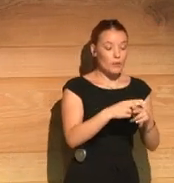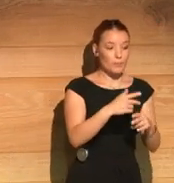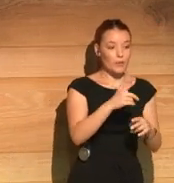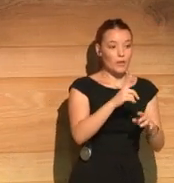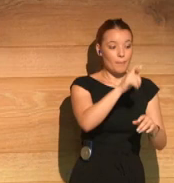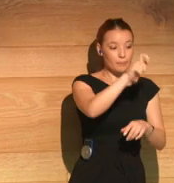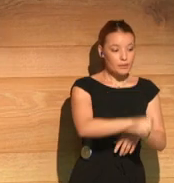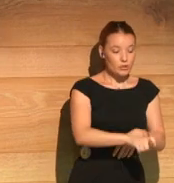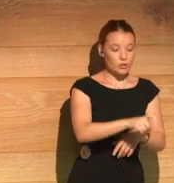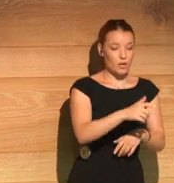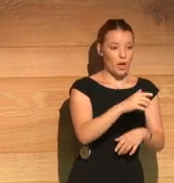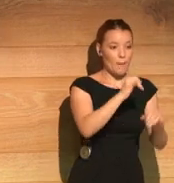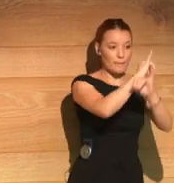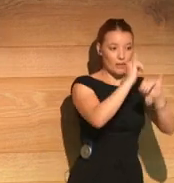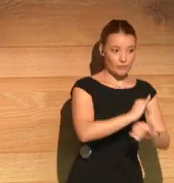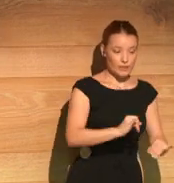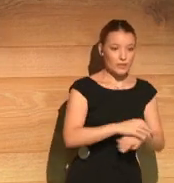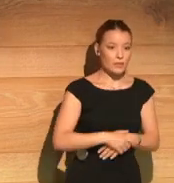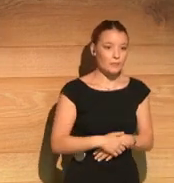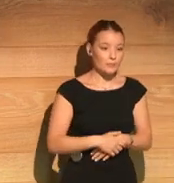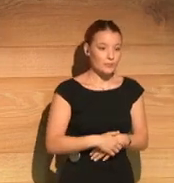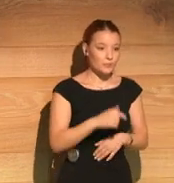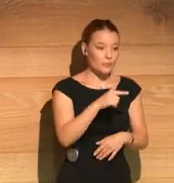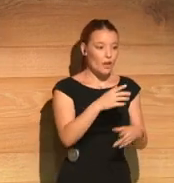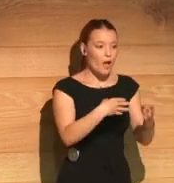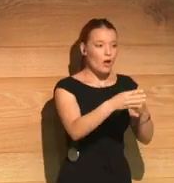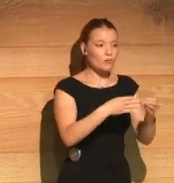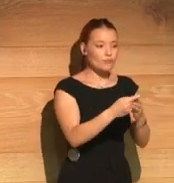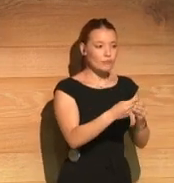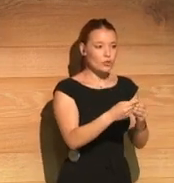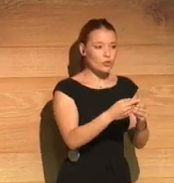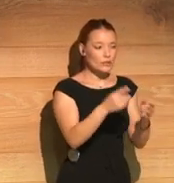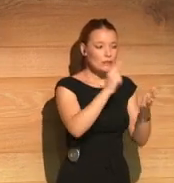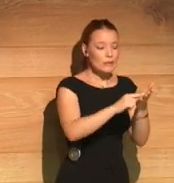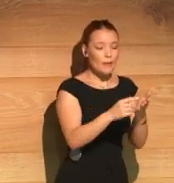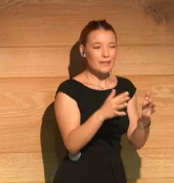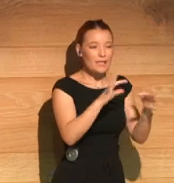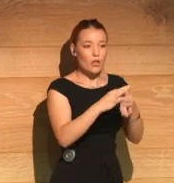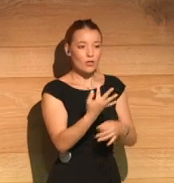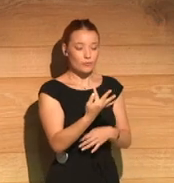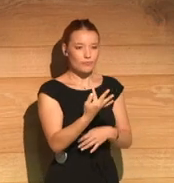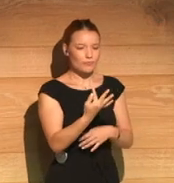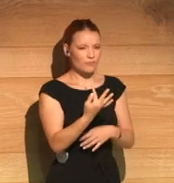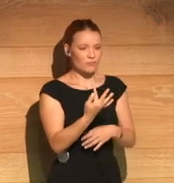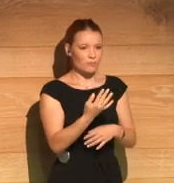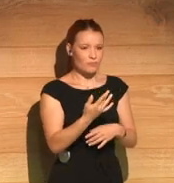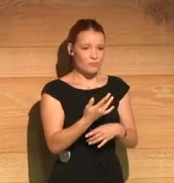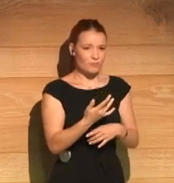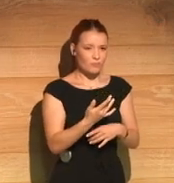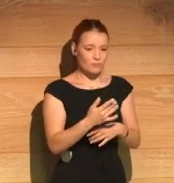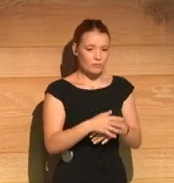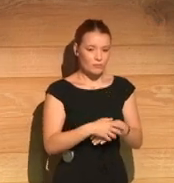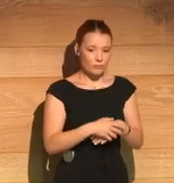a book that is set in the World War,